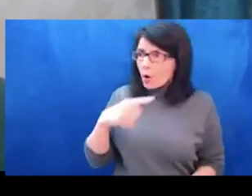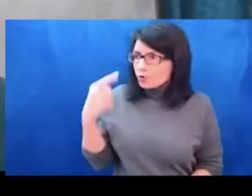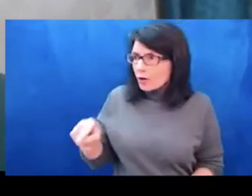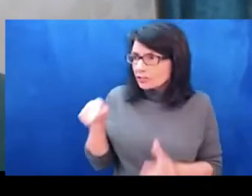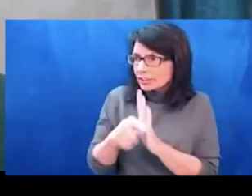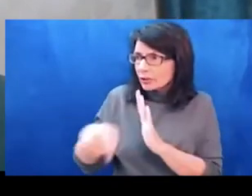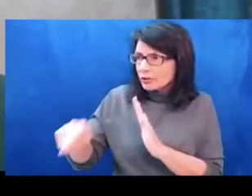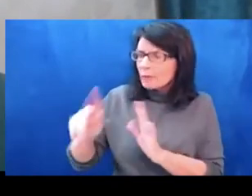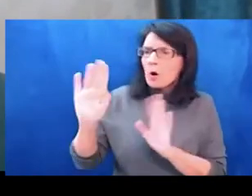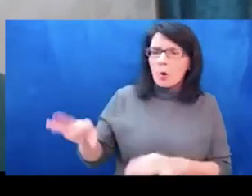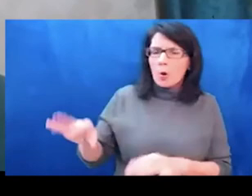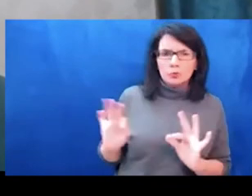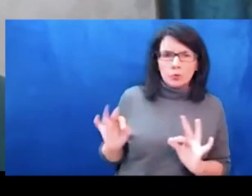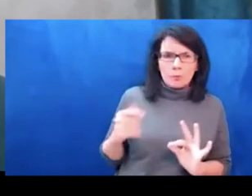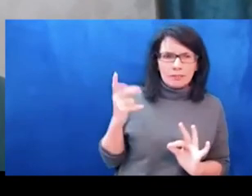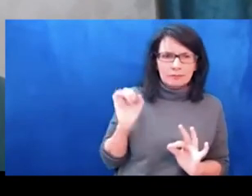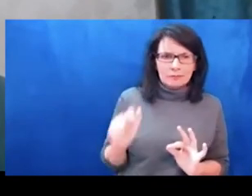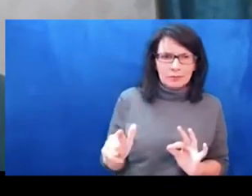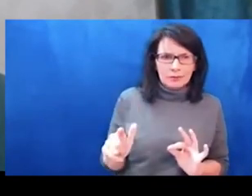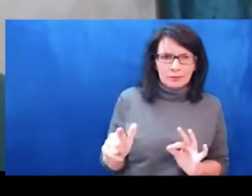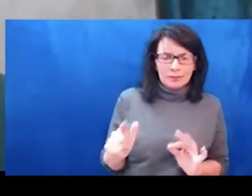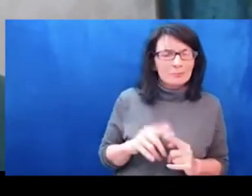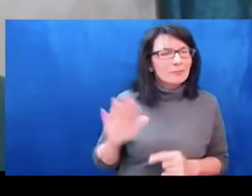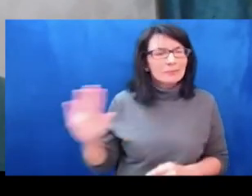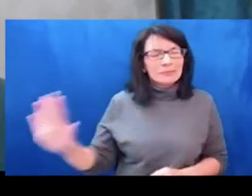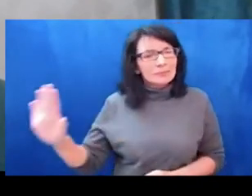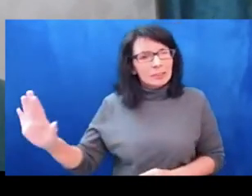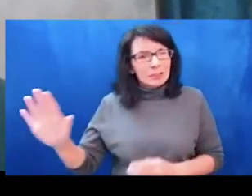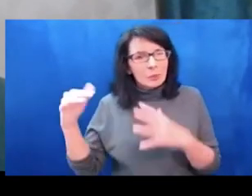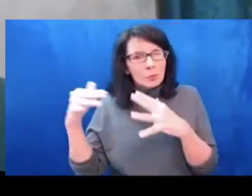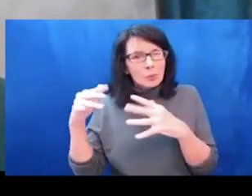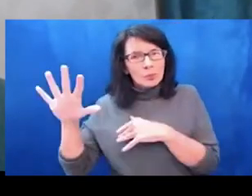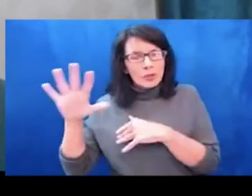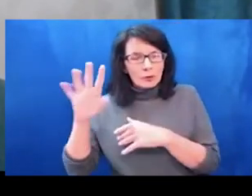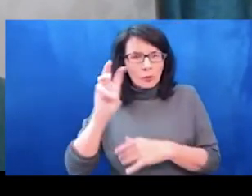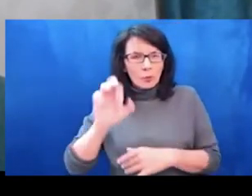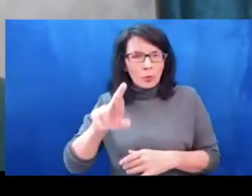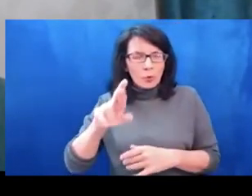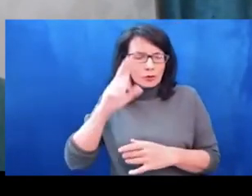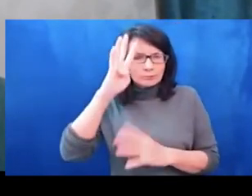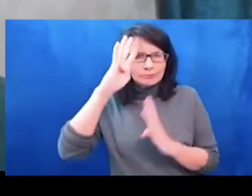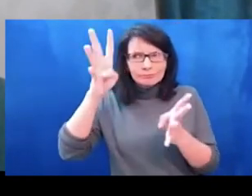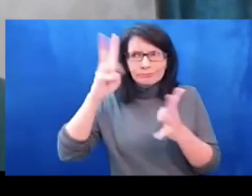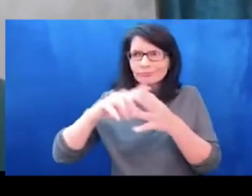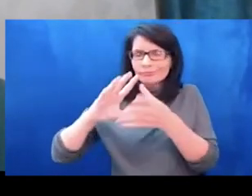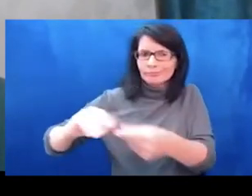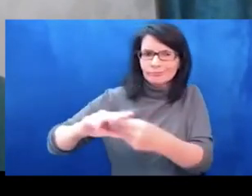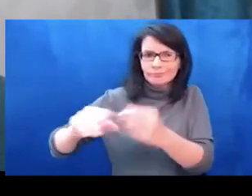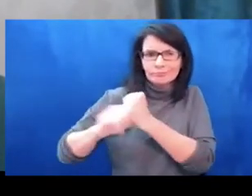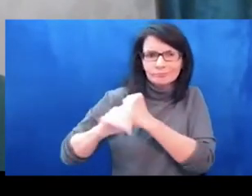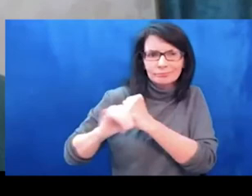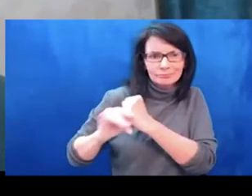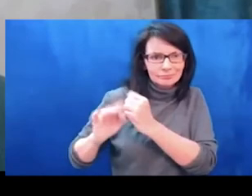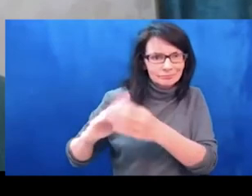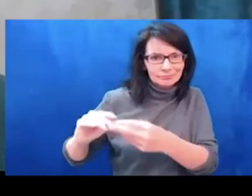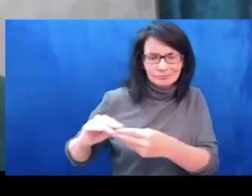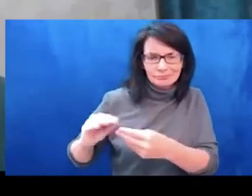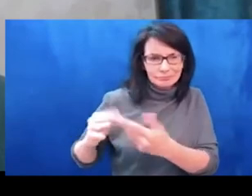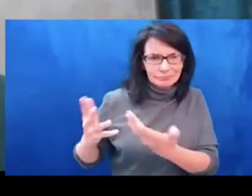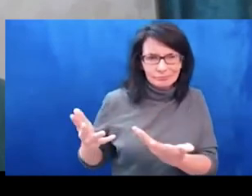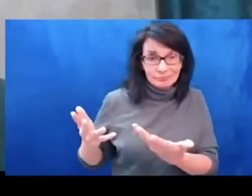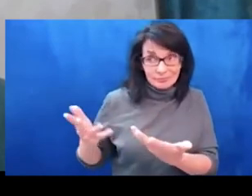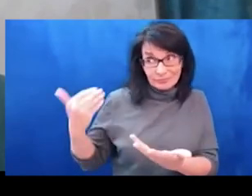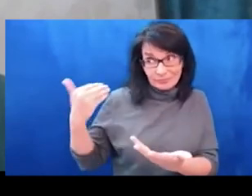terror, the famous or the infamous war in terror. Under this slogan, killing is always more legitimate and victims are always